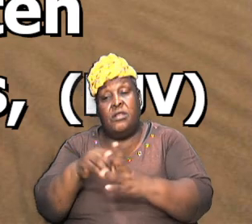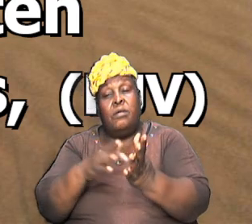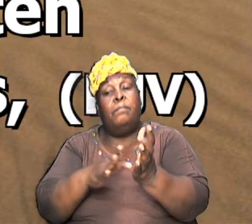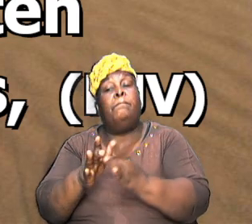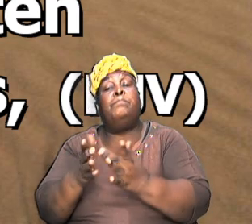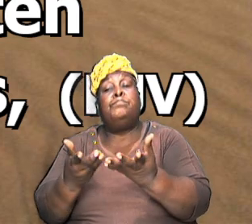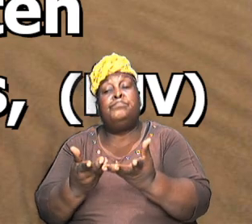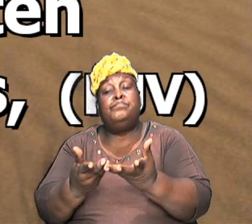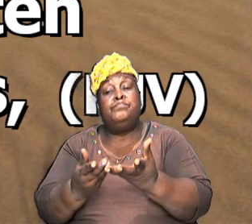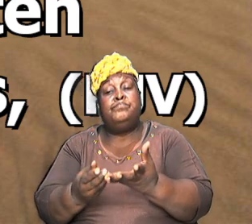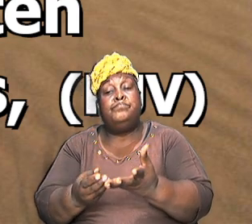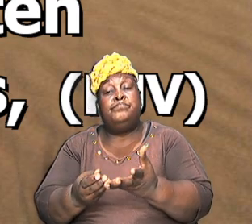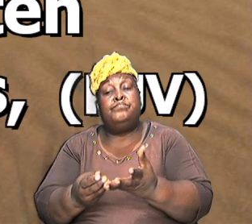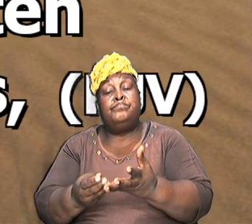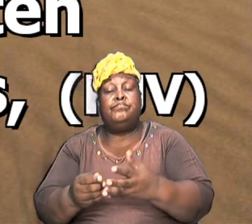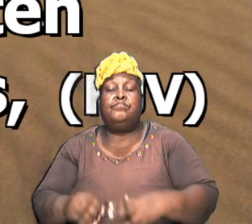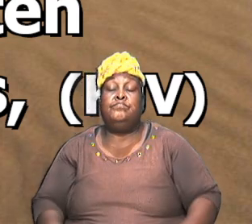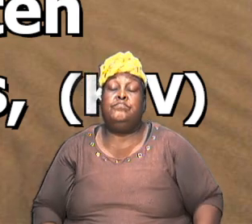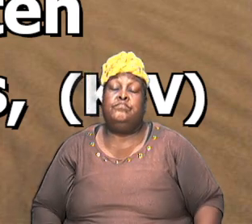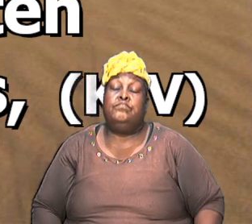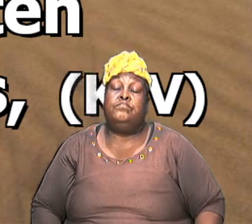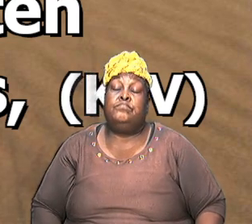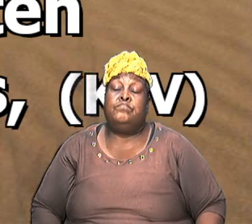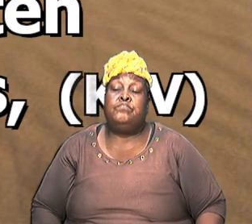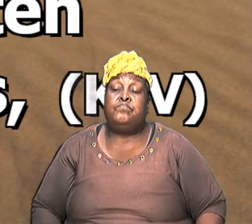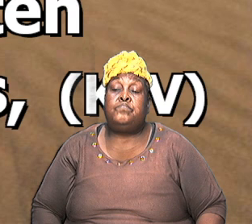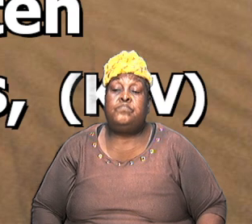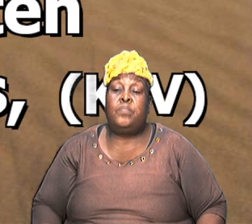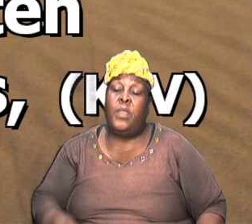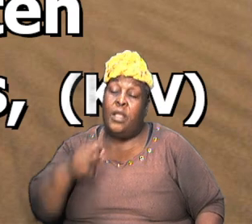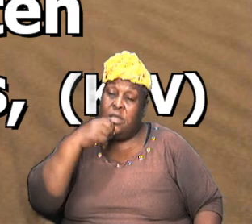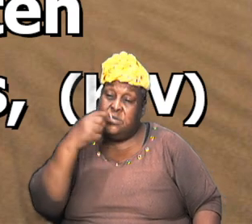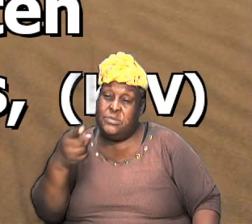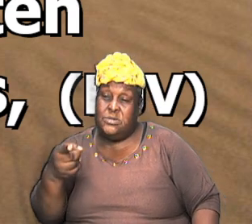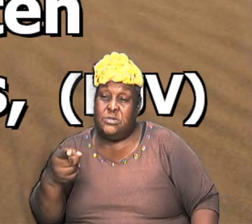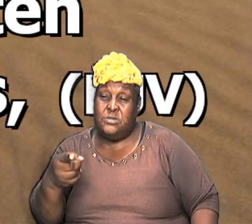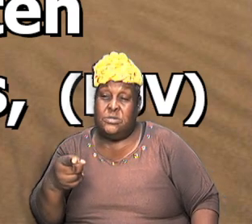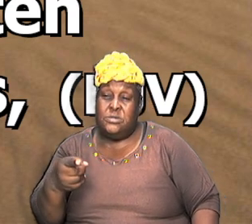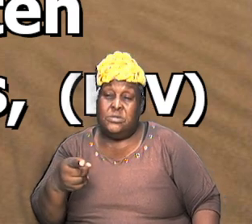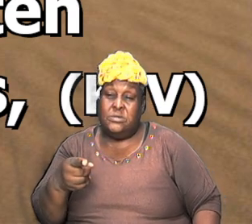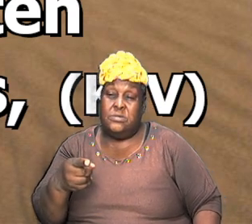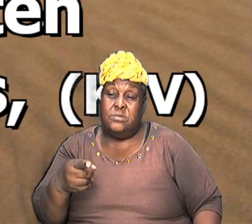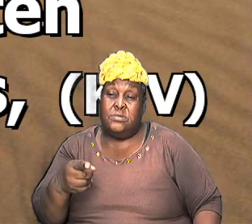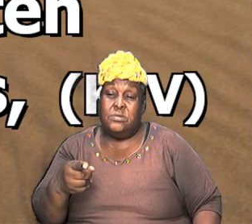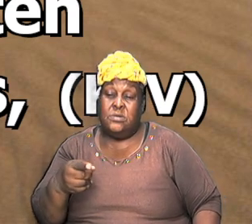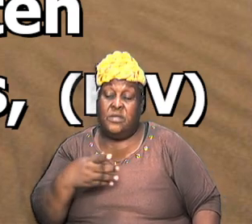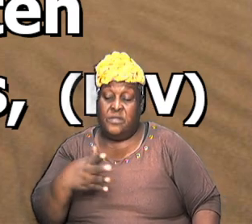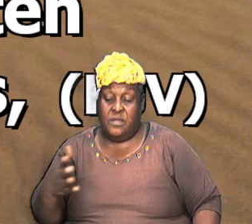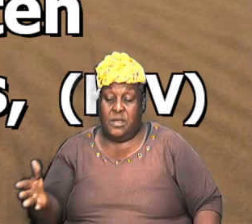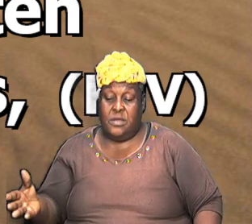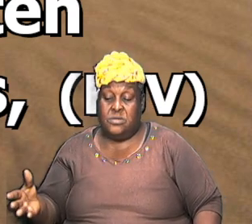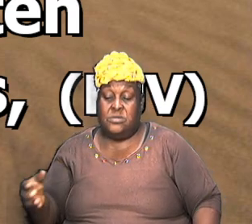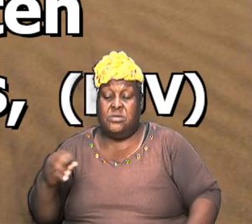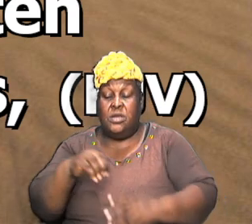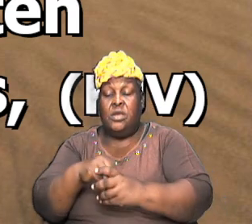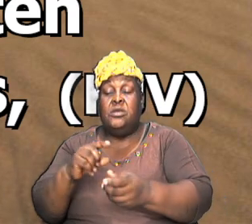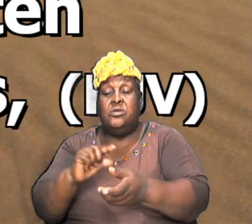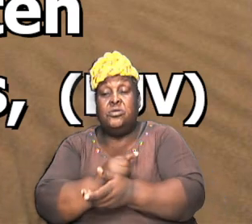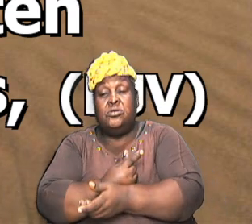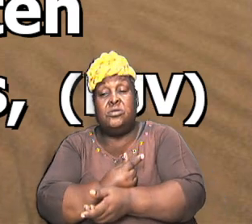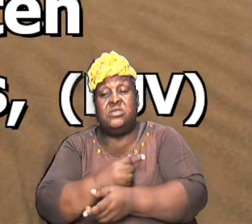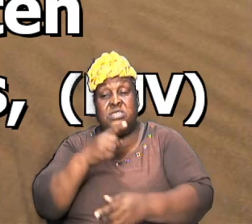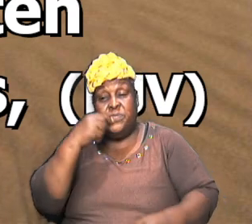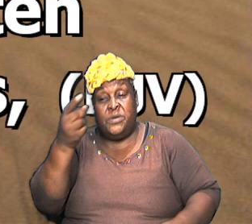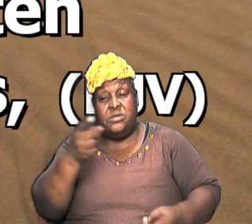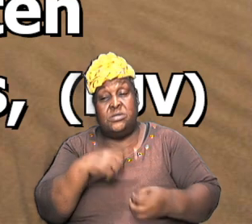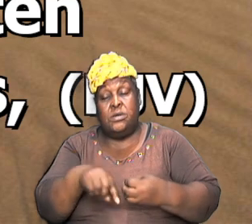most of which are consistent with the Bible it speaks about things in Genesis it speaks